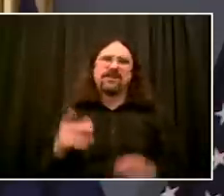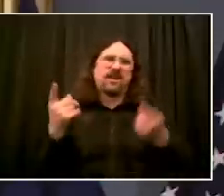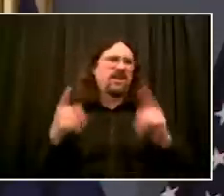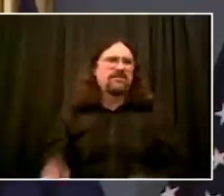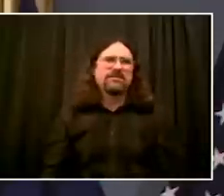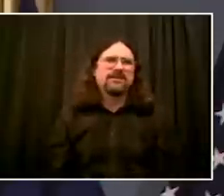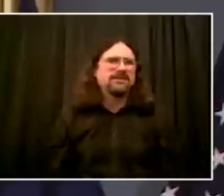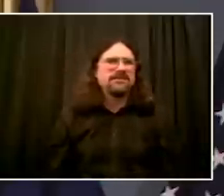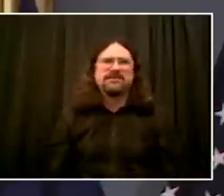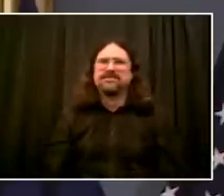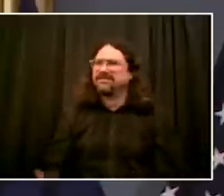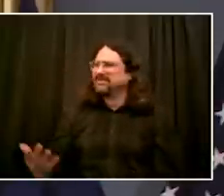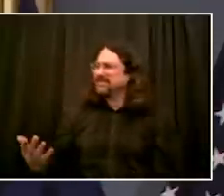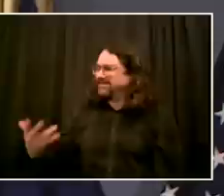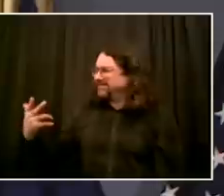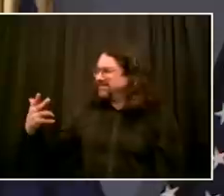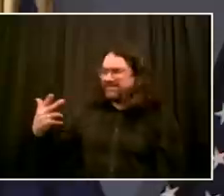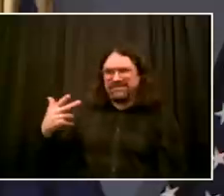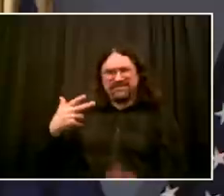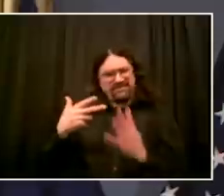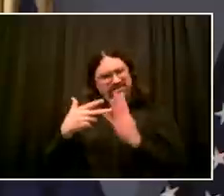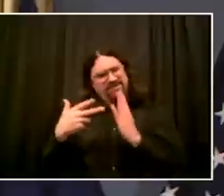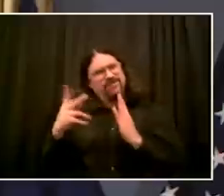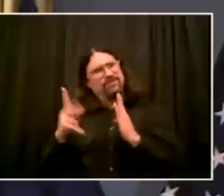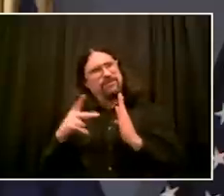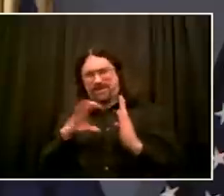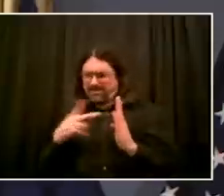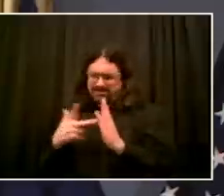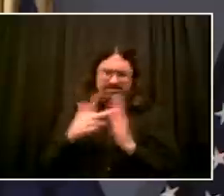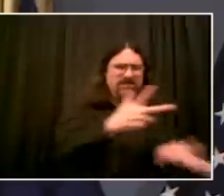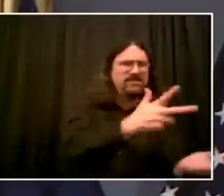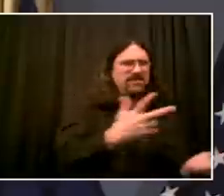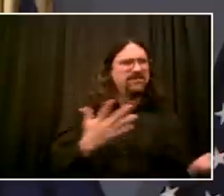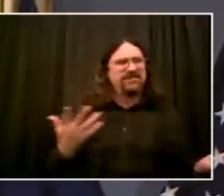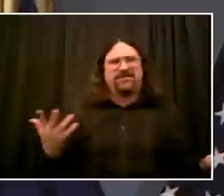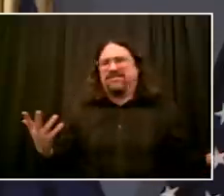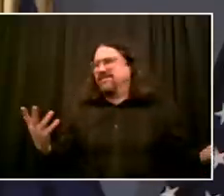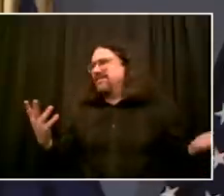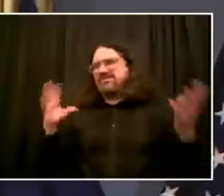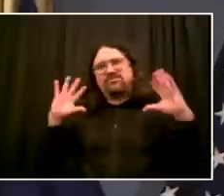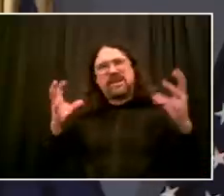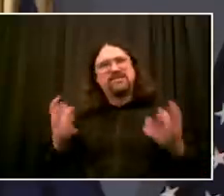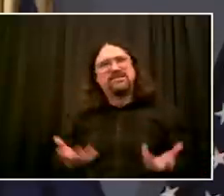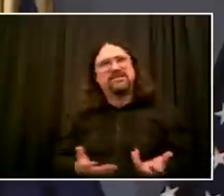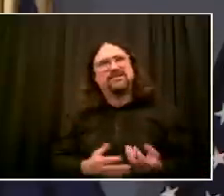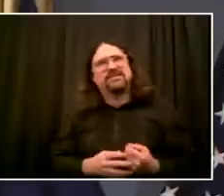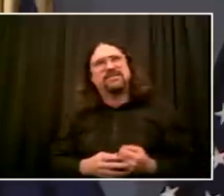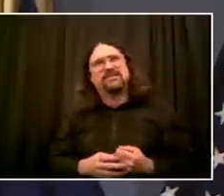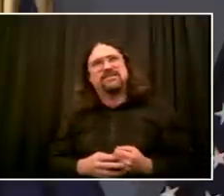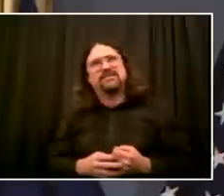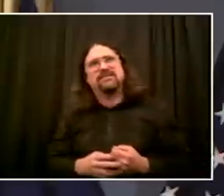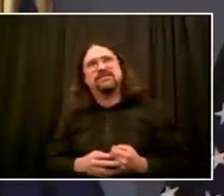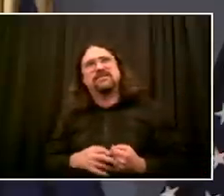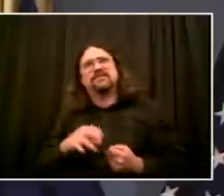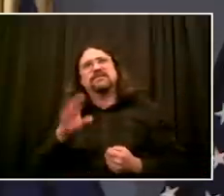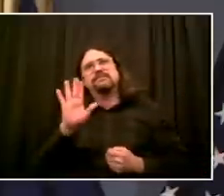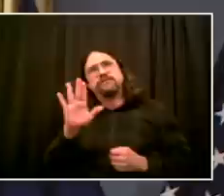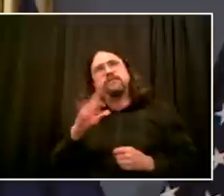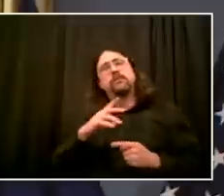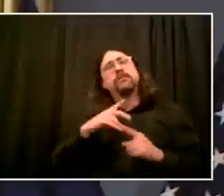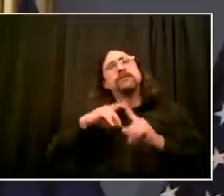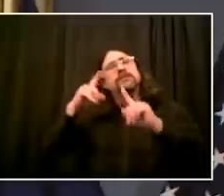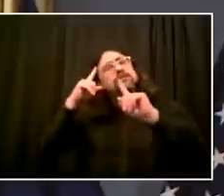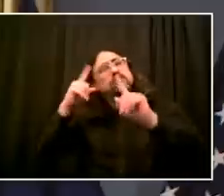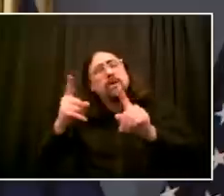that no human life is lost in the process. And that is the ultimate standard we have to hold. Last call. Bridget from